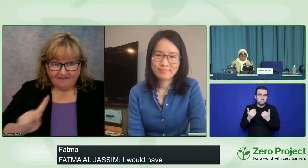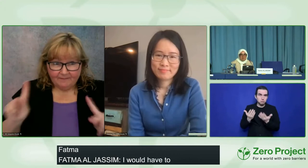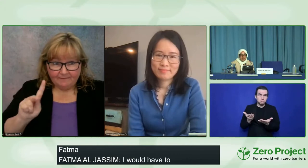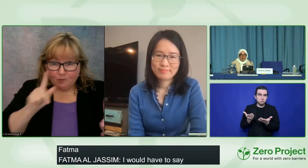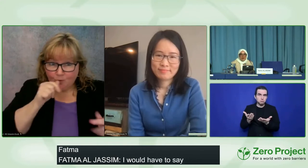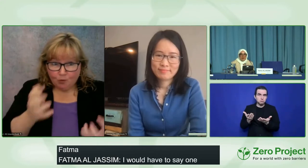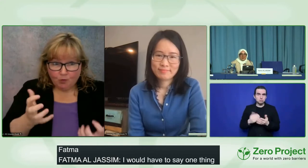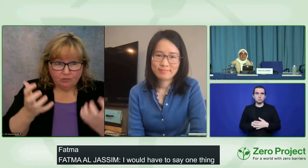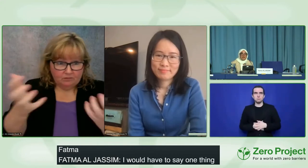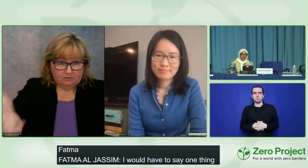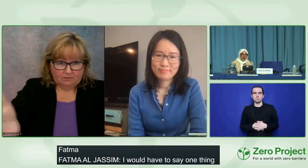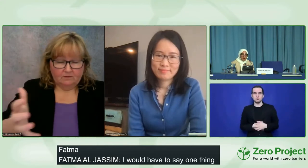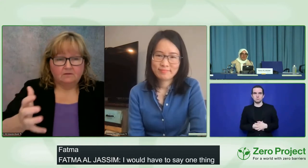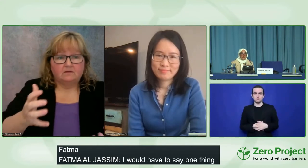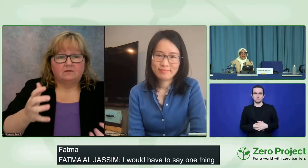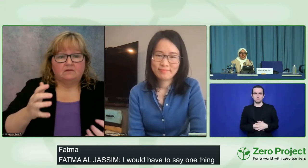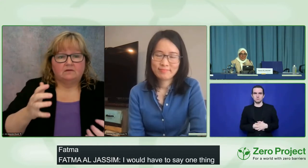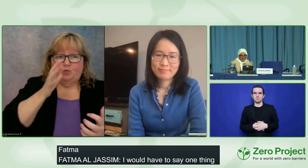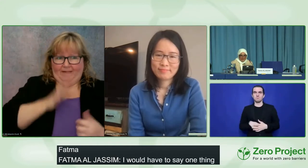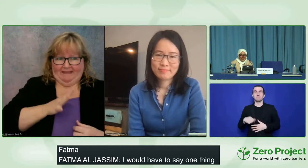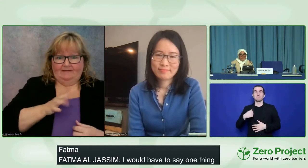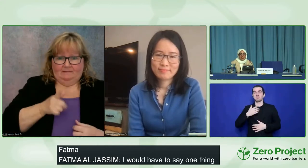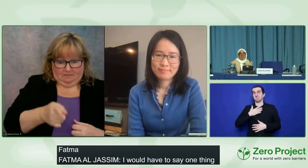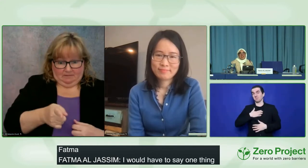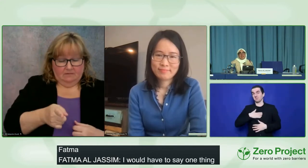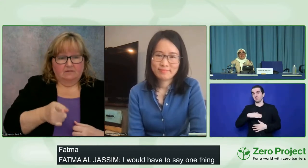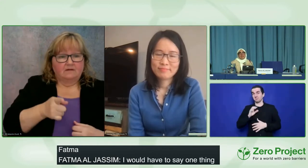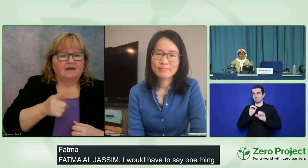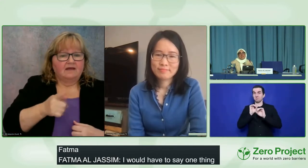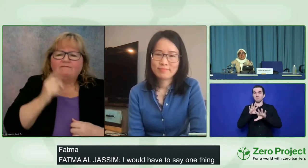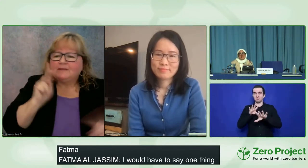and for all of you who are here,